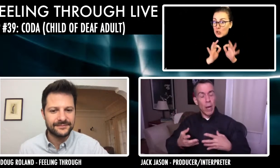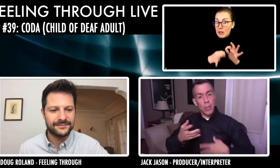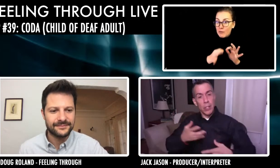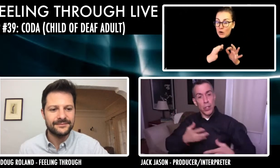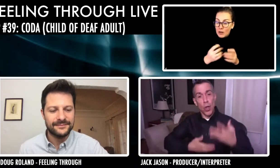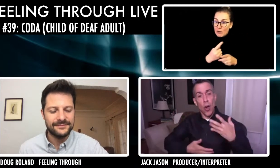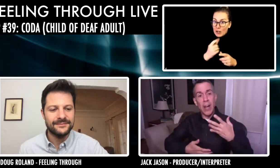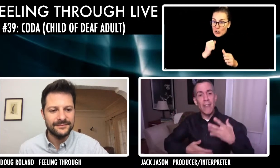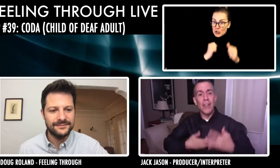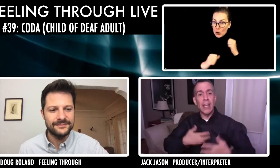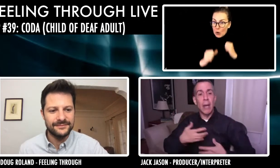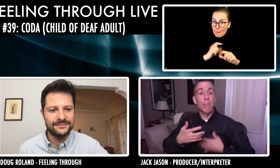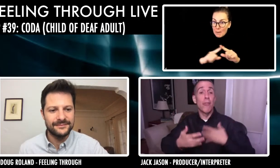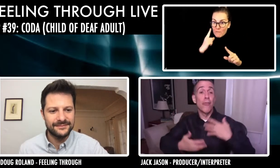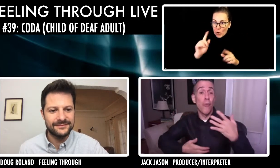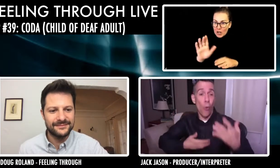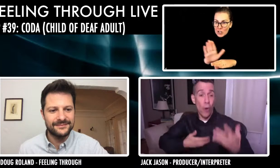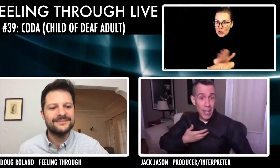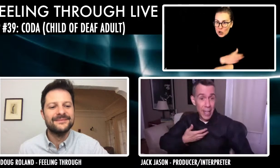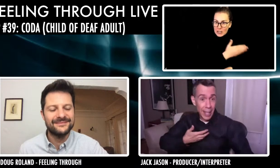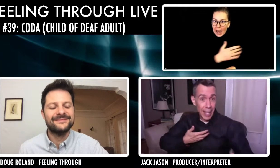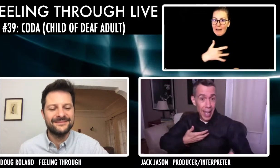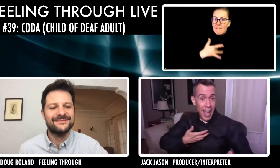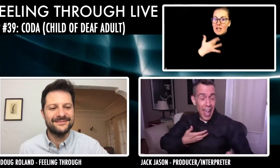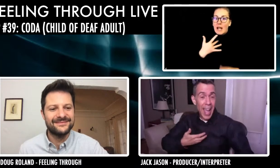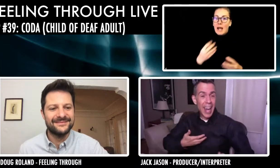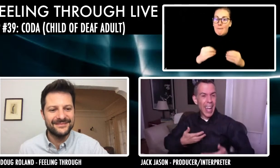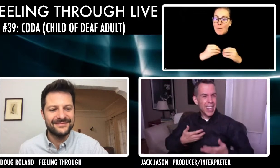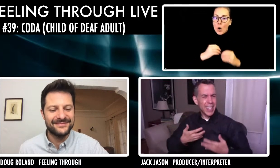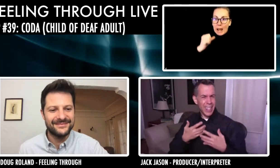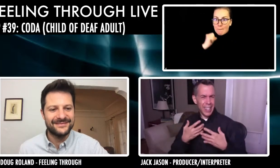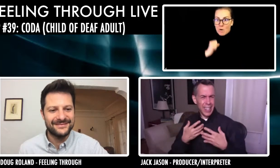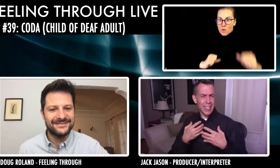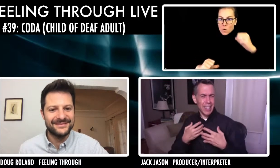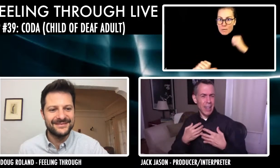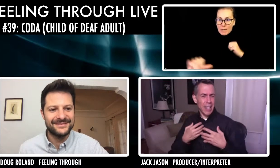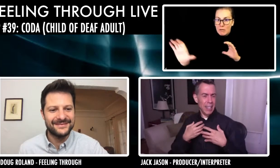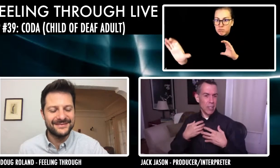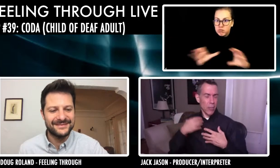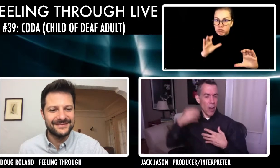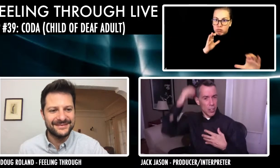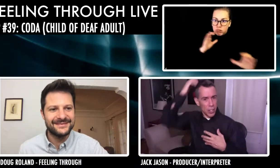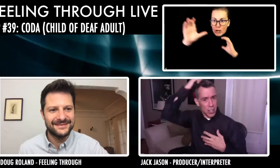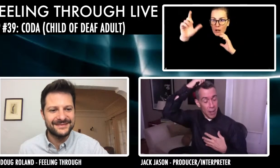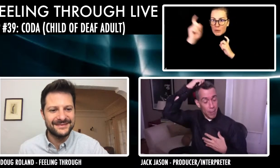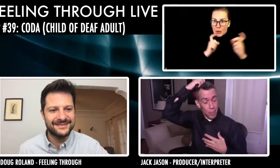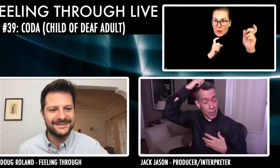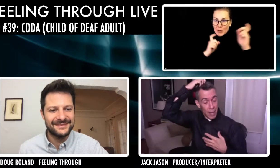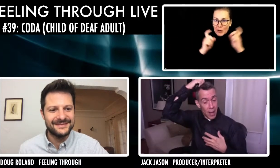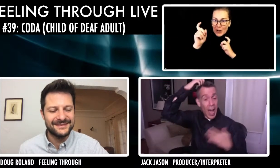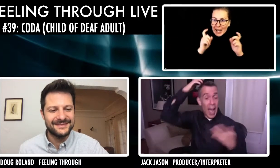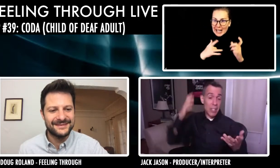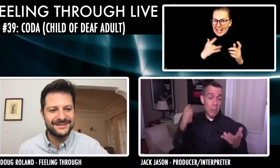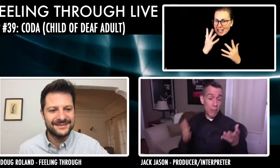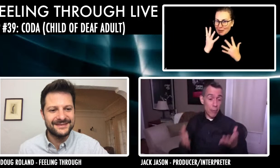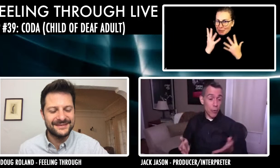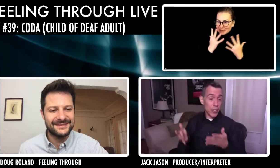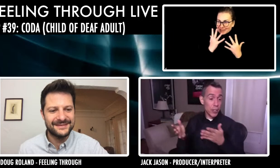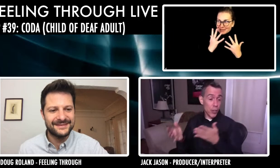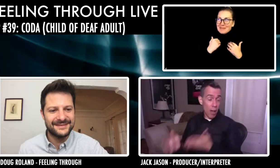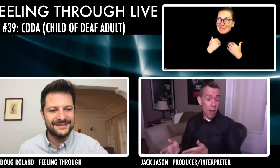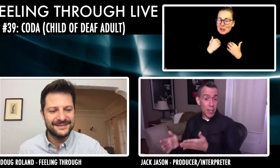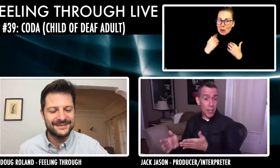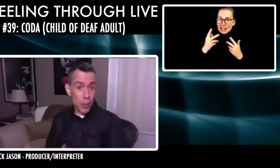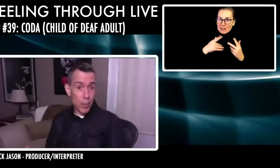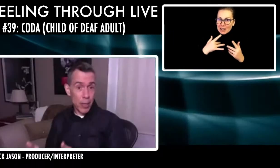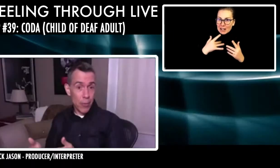when I'm doing a song, I feel like I'm performing and I, and it gets a little, I get a little self-conscious. Um, I have to say my first